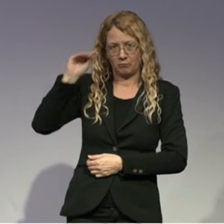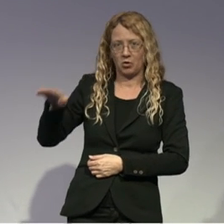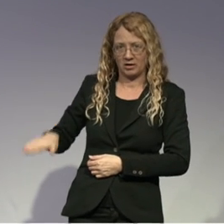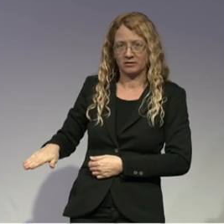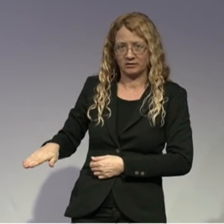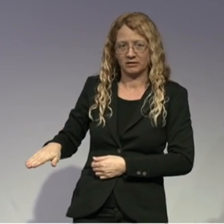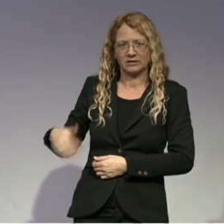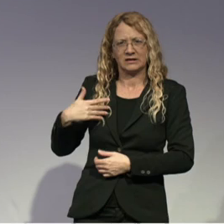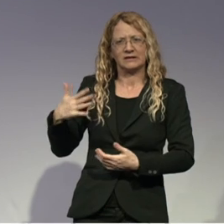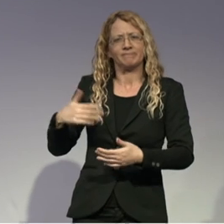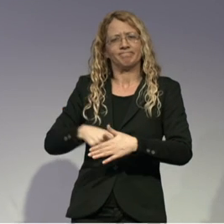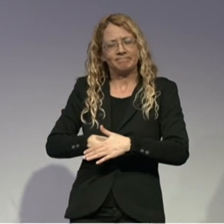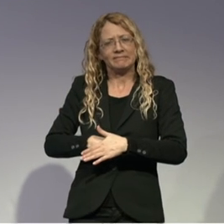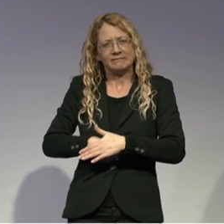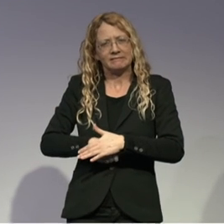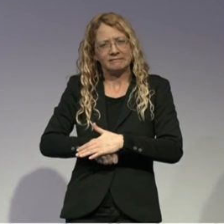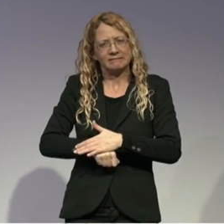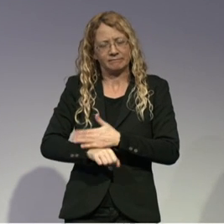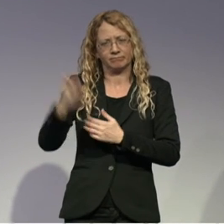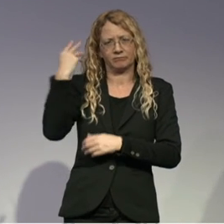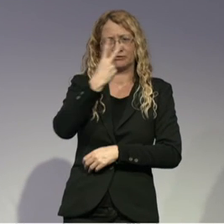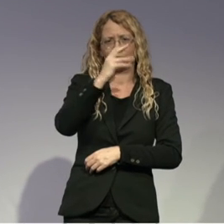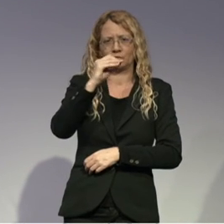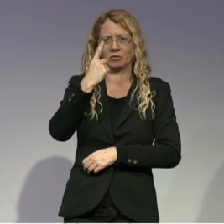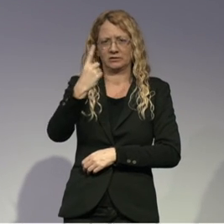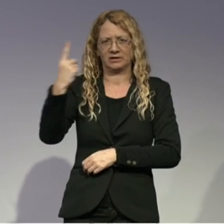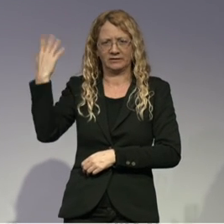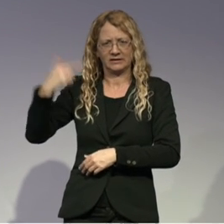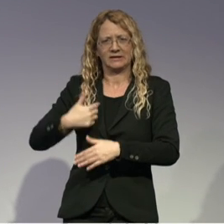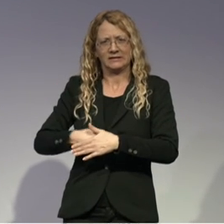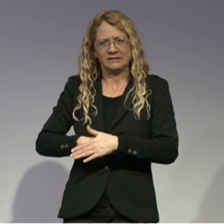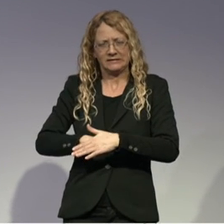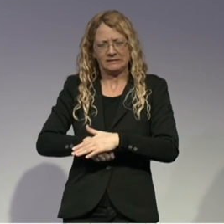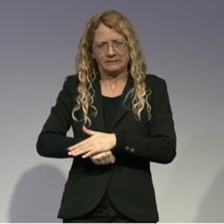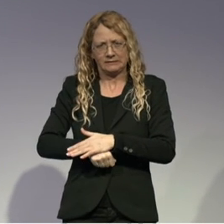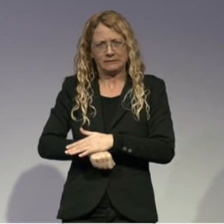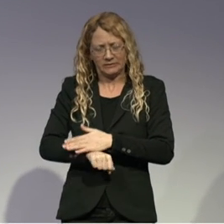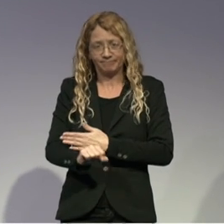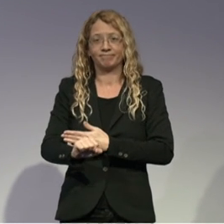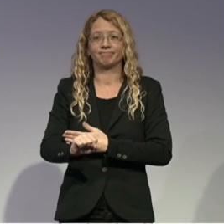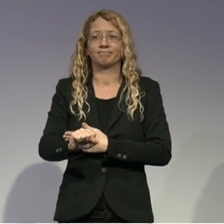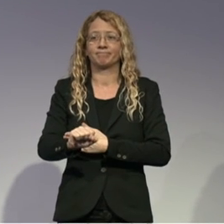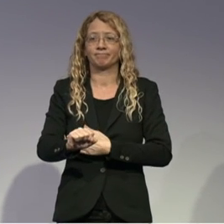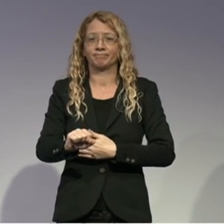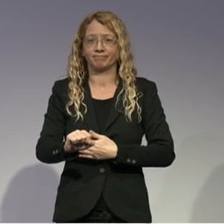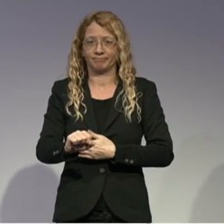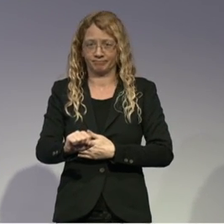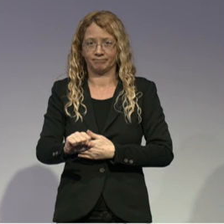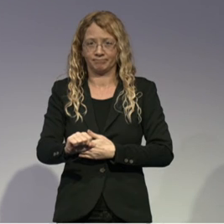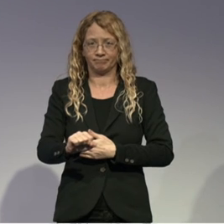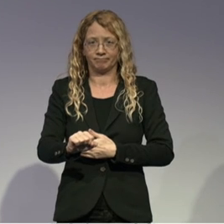Apgar index, so it was formally correct. But 10 days